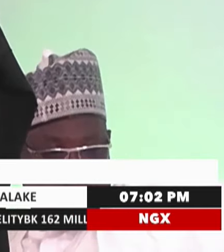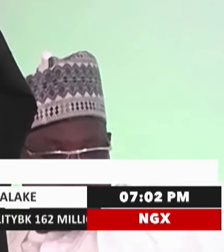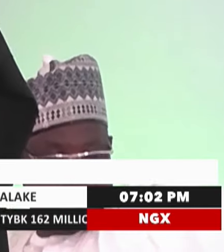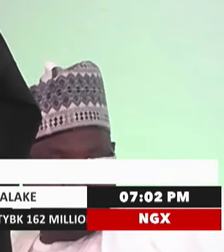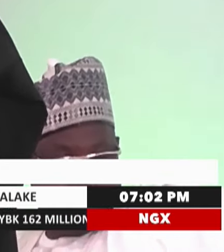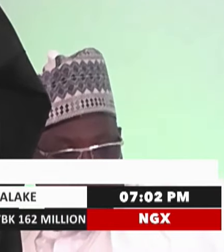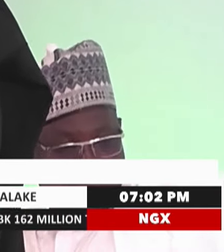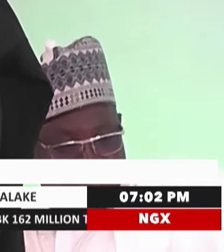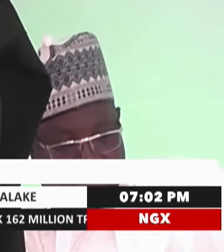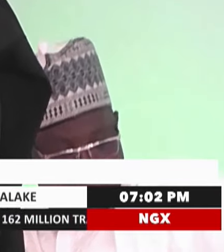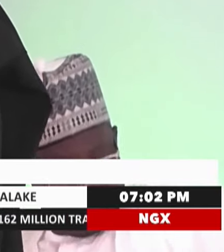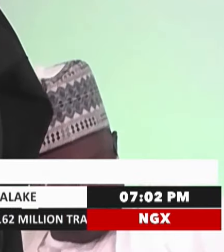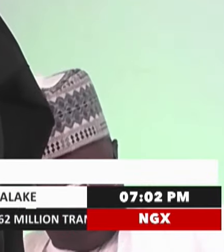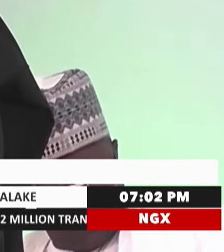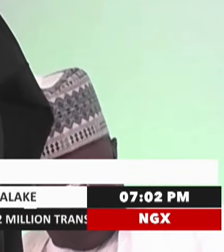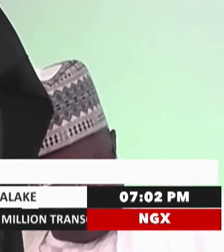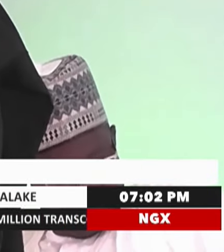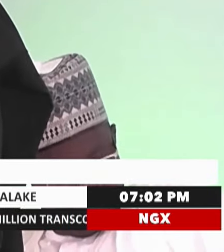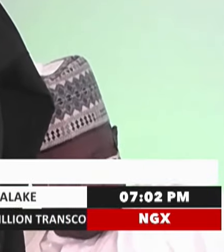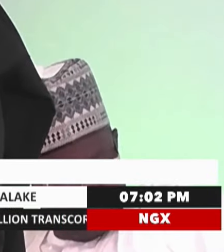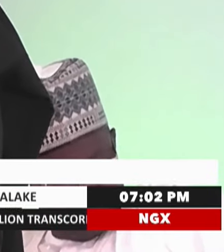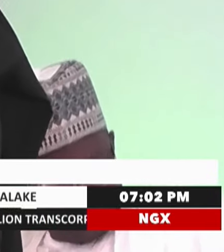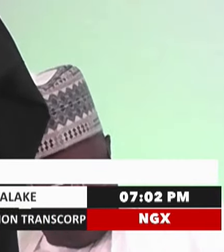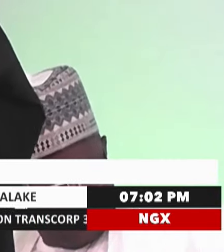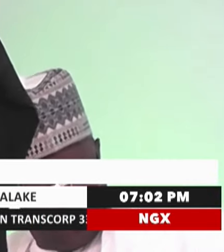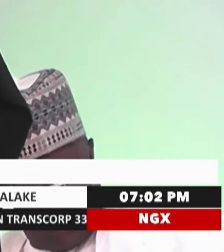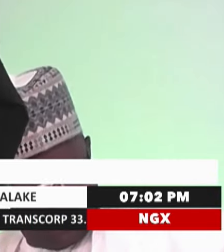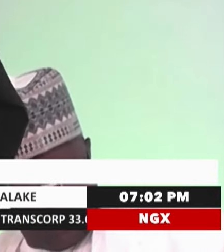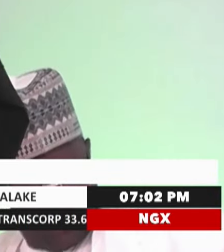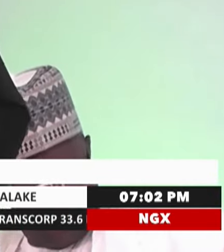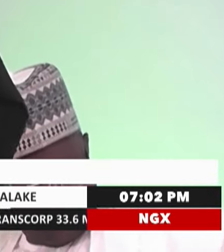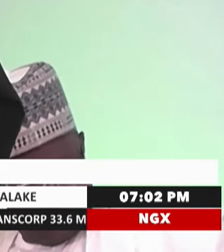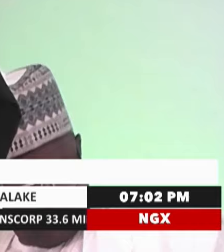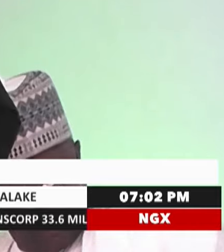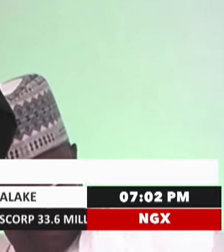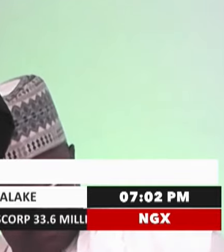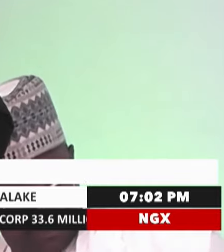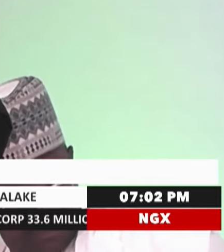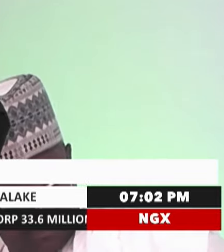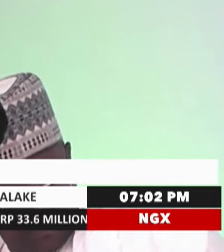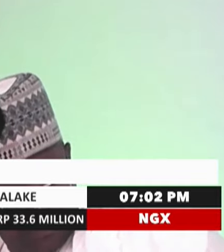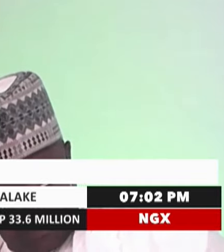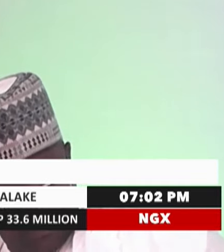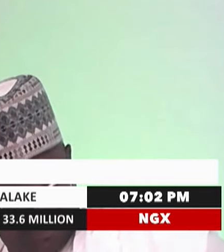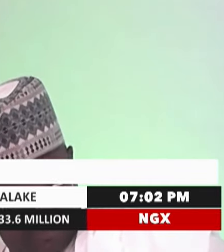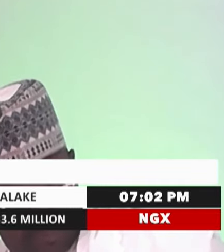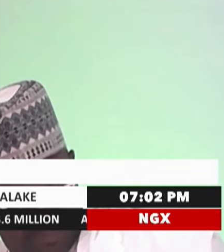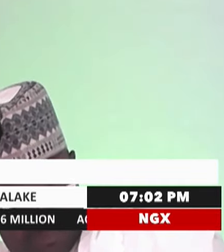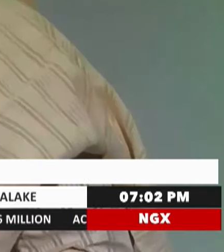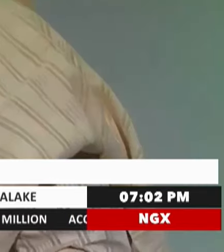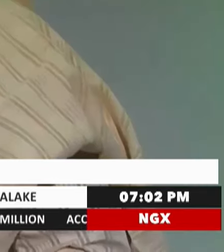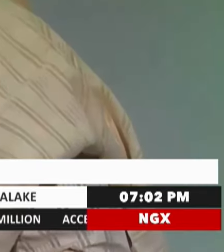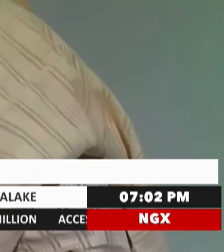inclusive dialogue, prioritizing prevention and resilient building measures, and engaging regional neighbors for support.